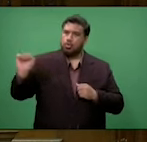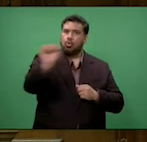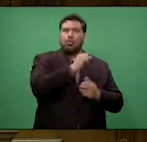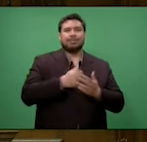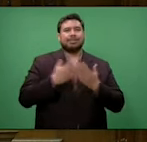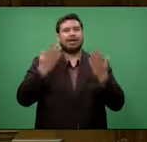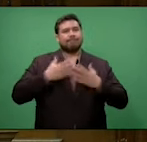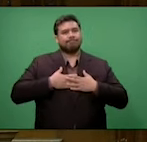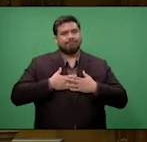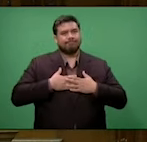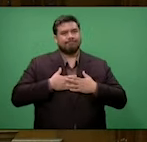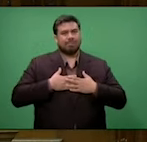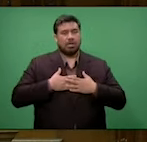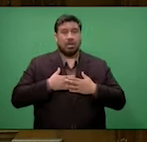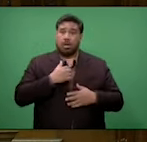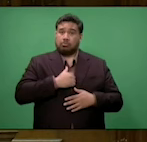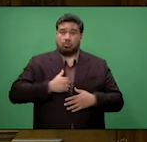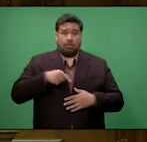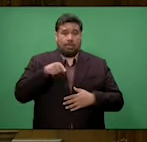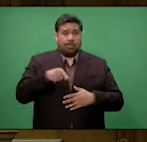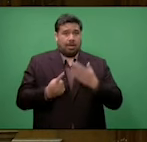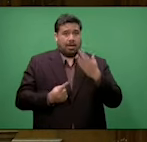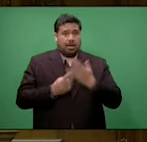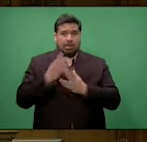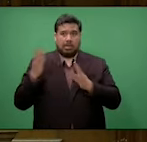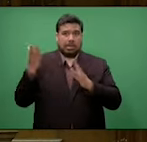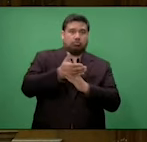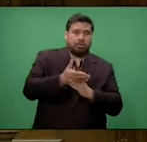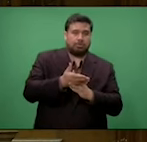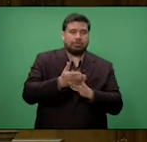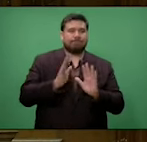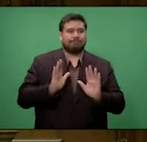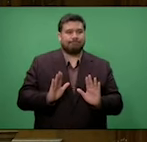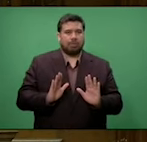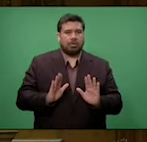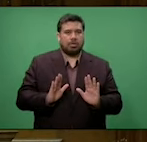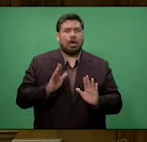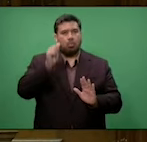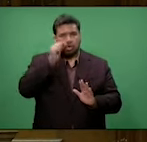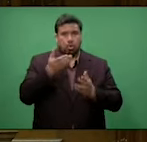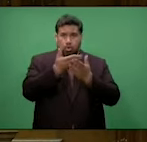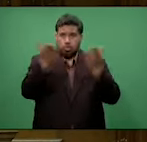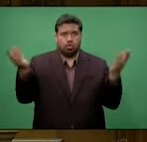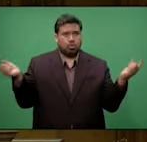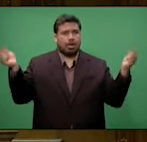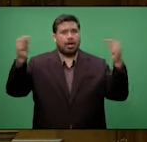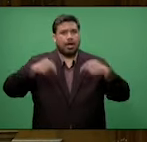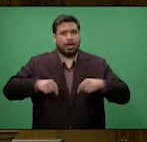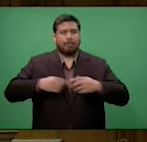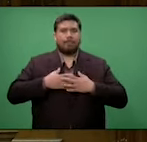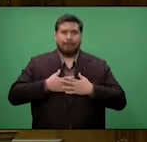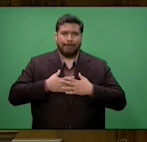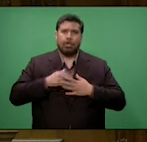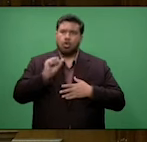such an unacceptable interruption. We know that you've come here with goodwill, having put up with